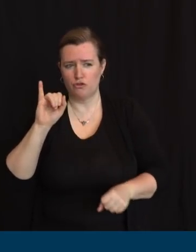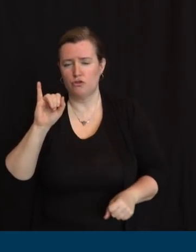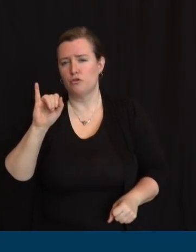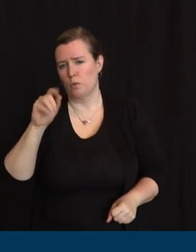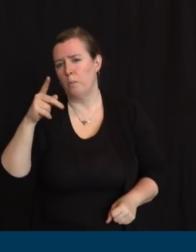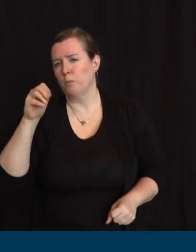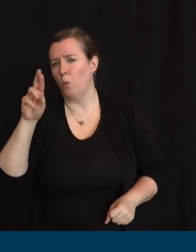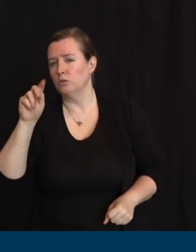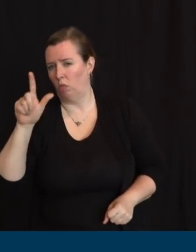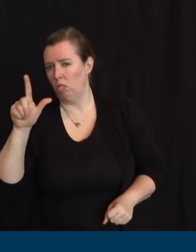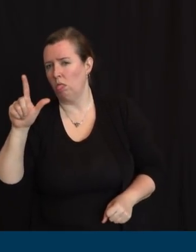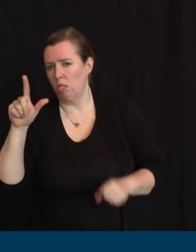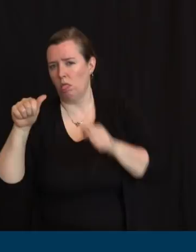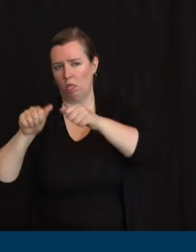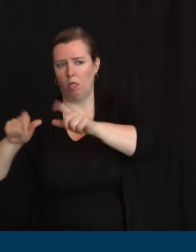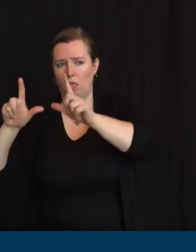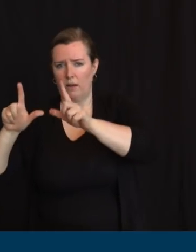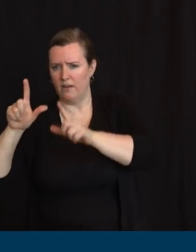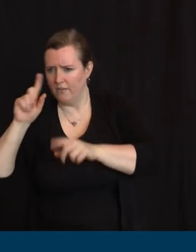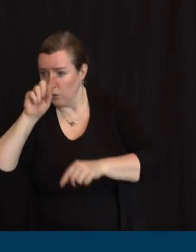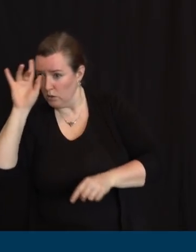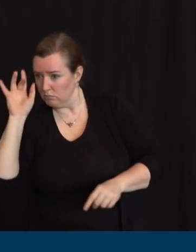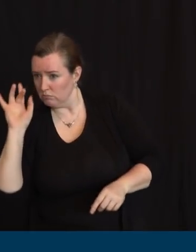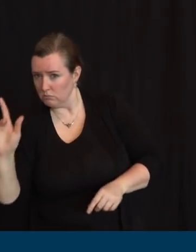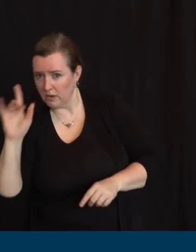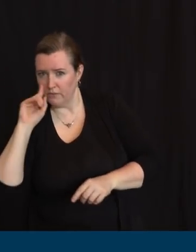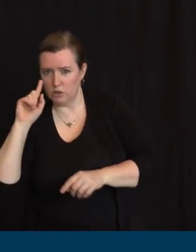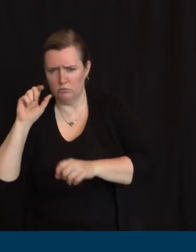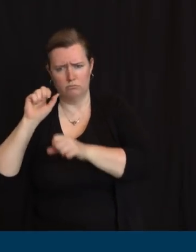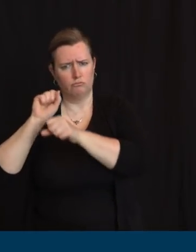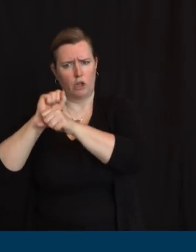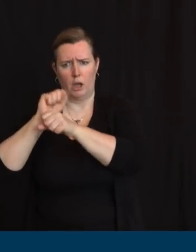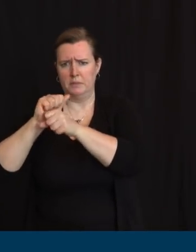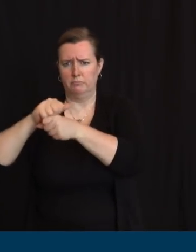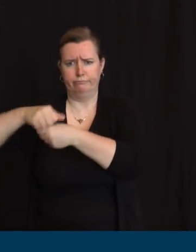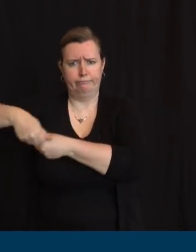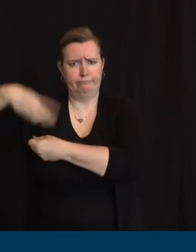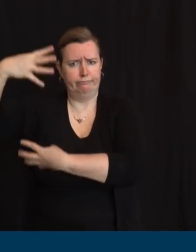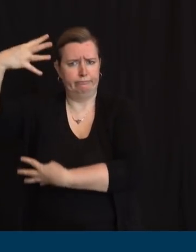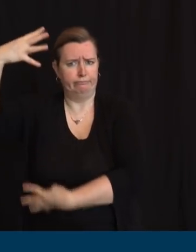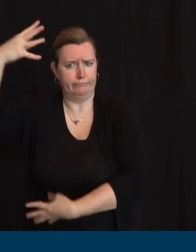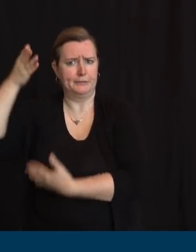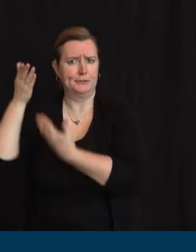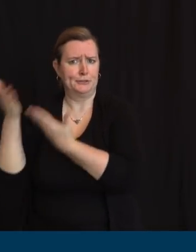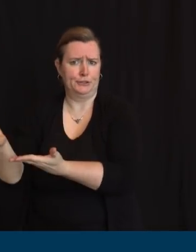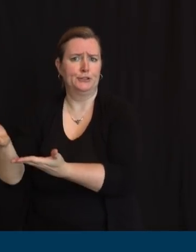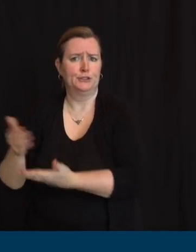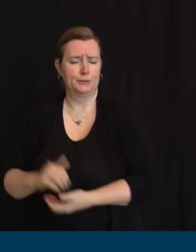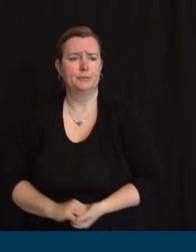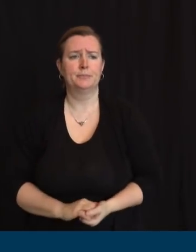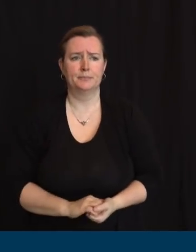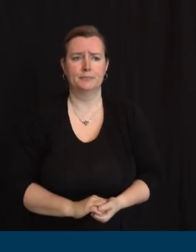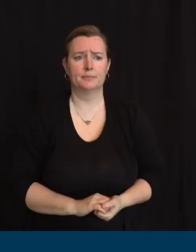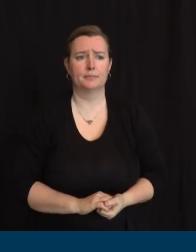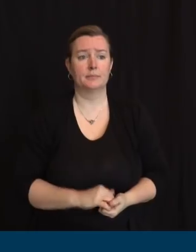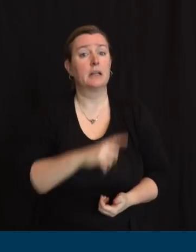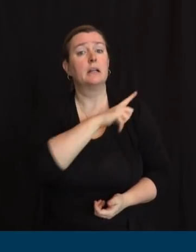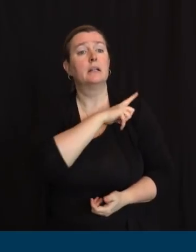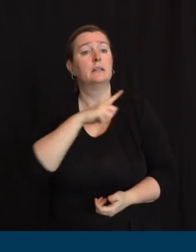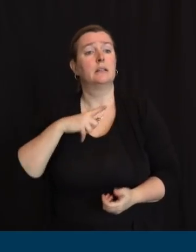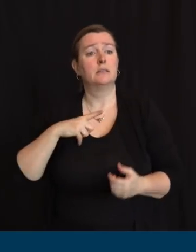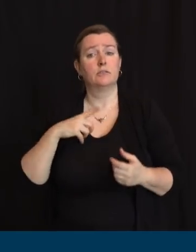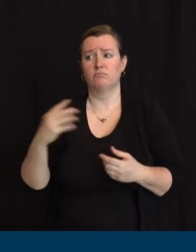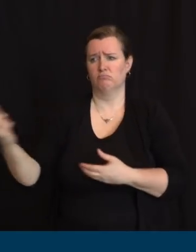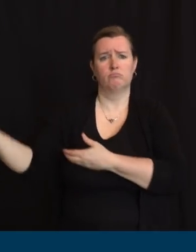Also today, I will be signing a number of bills that the legislature sent to my desk yesterday, some of which, as we discussed yesterday,